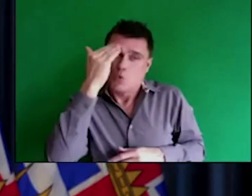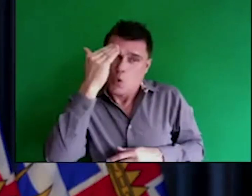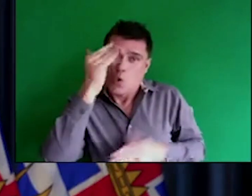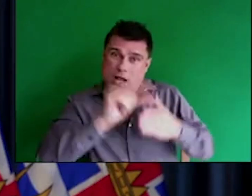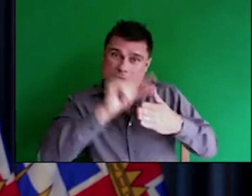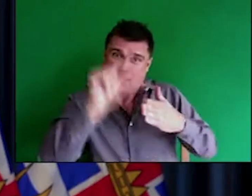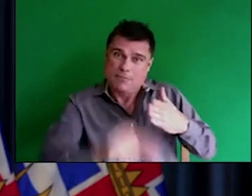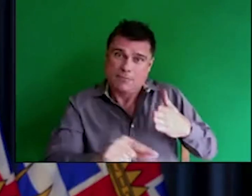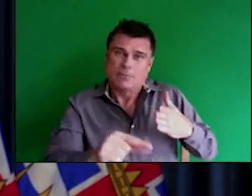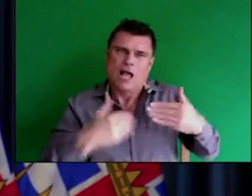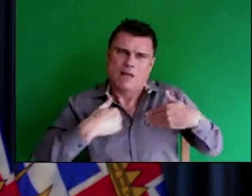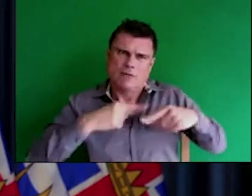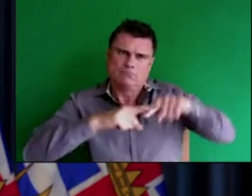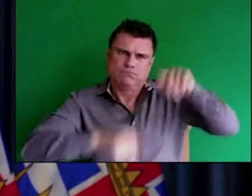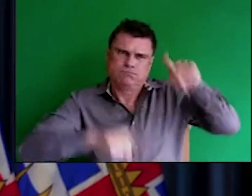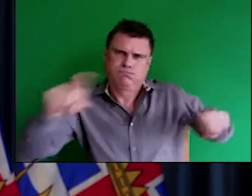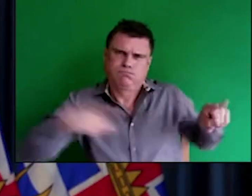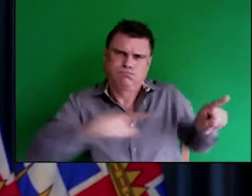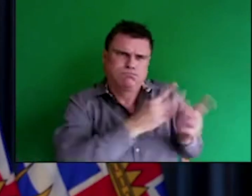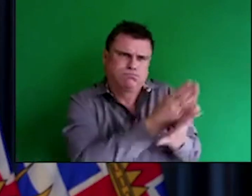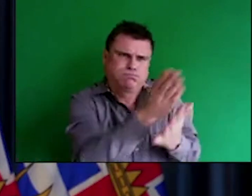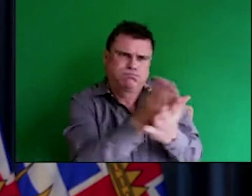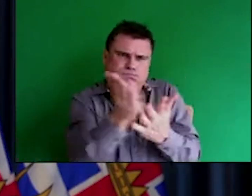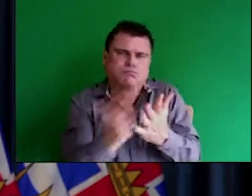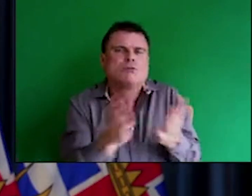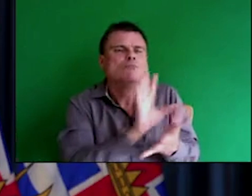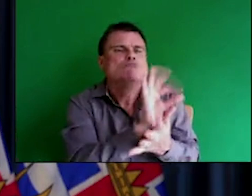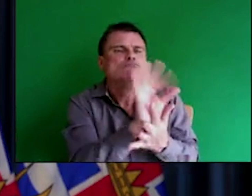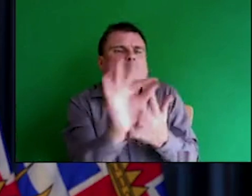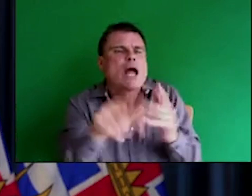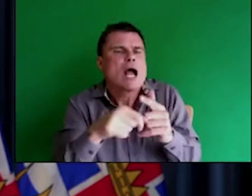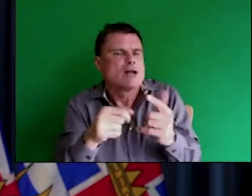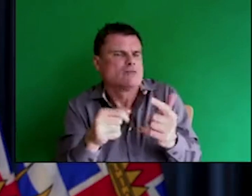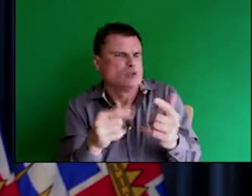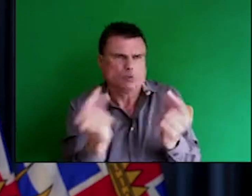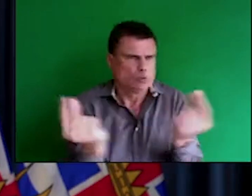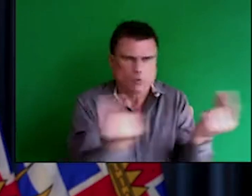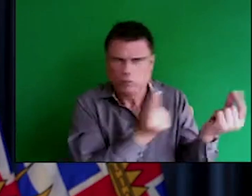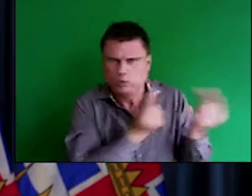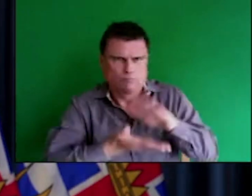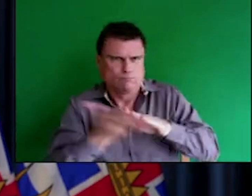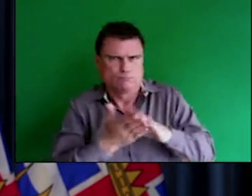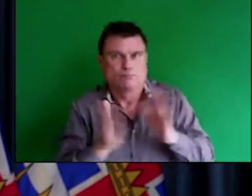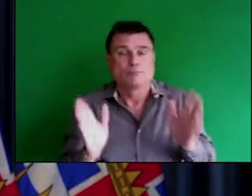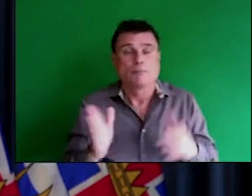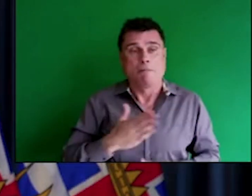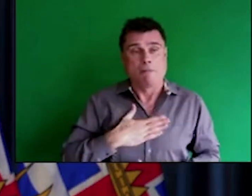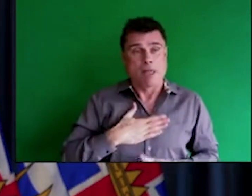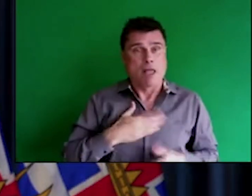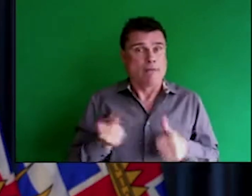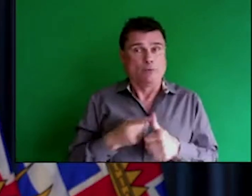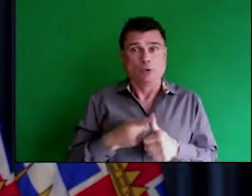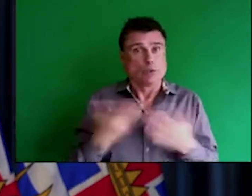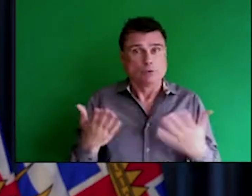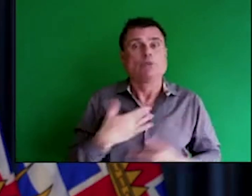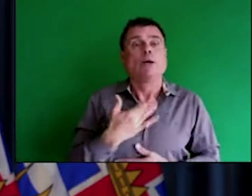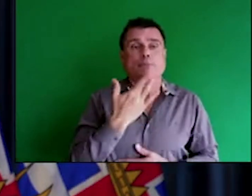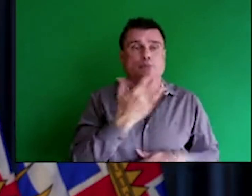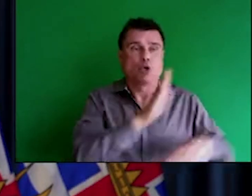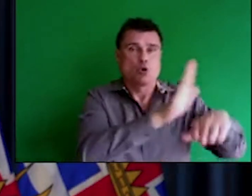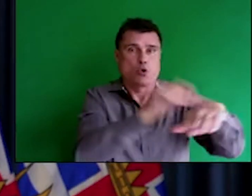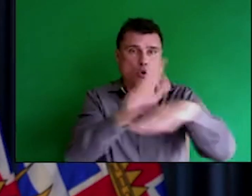options available to decision-makers. My first choice is to recall the legislature, get this